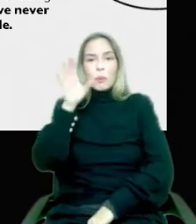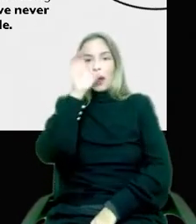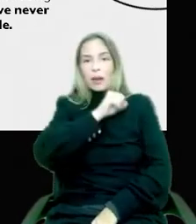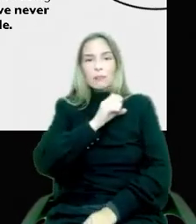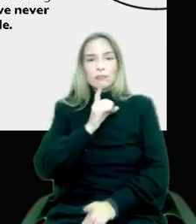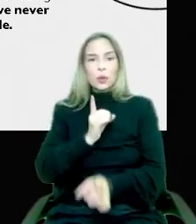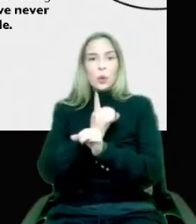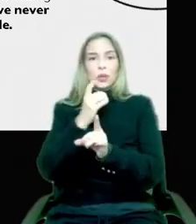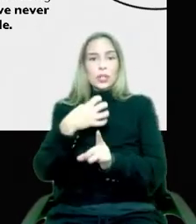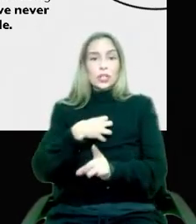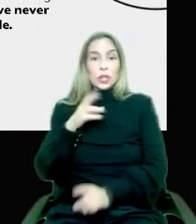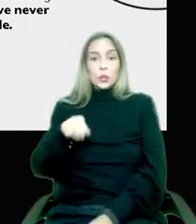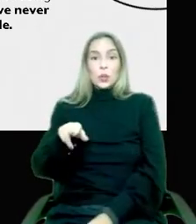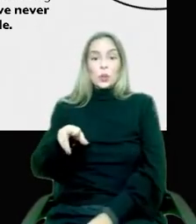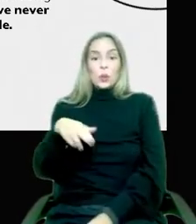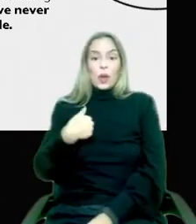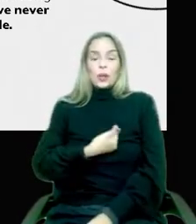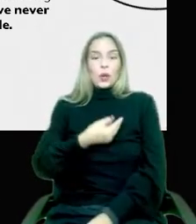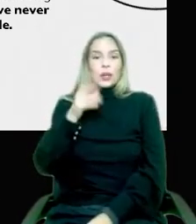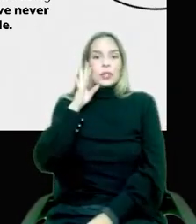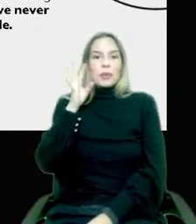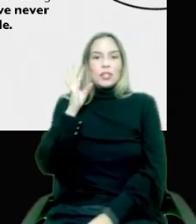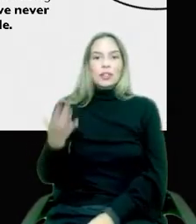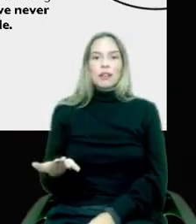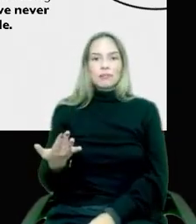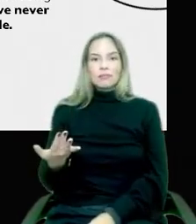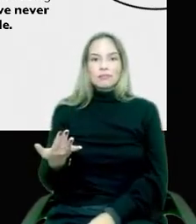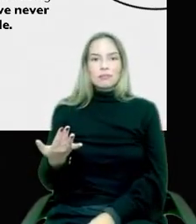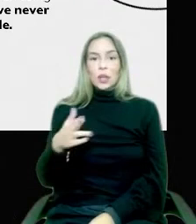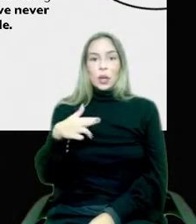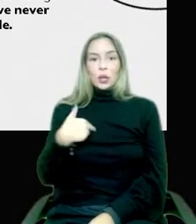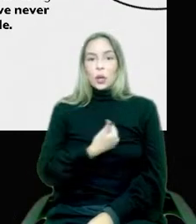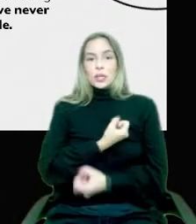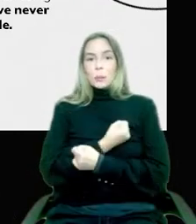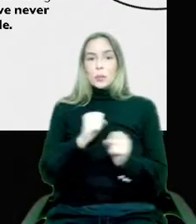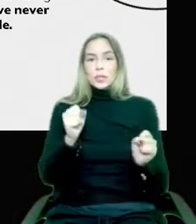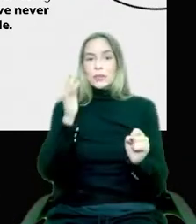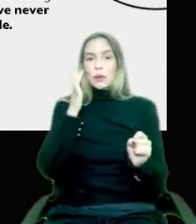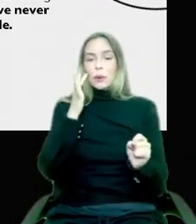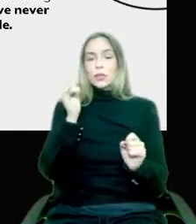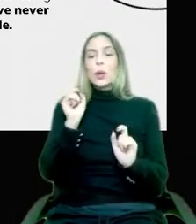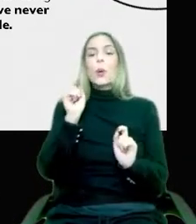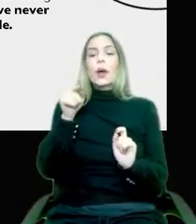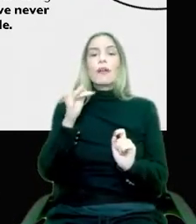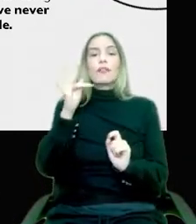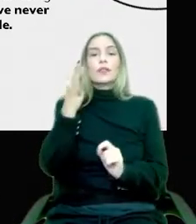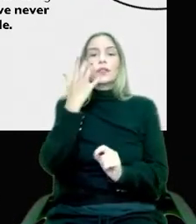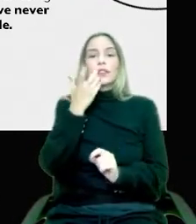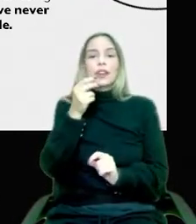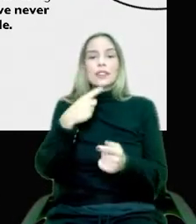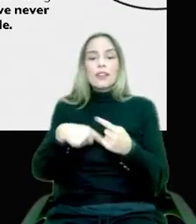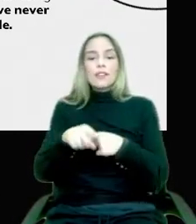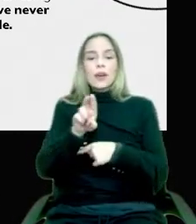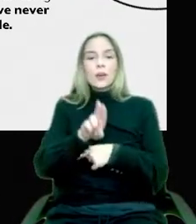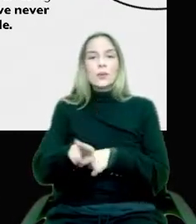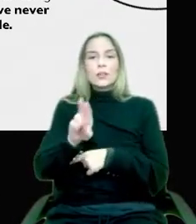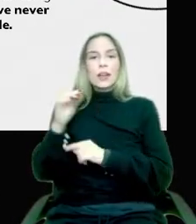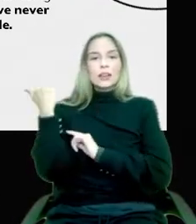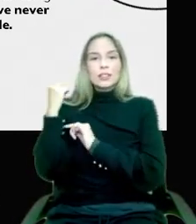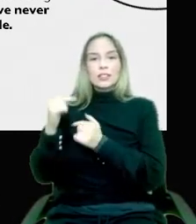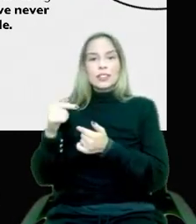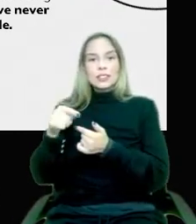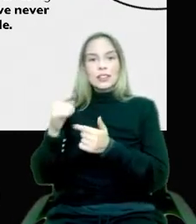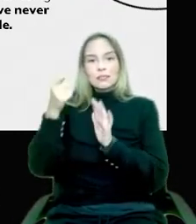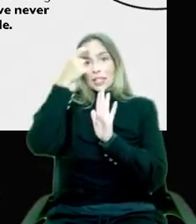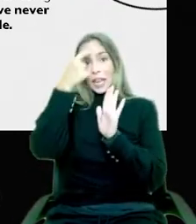considered. We never would. We can't. We have no idea what they're going to do with it. And I can't wait to see what's going to happen